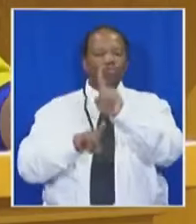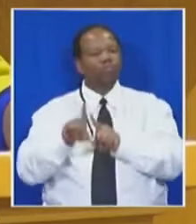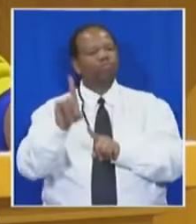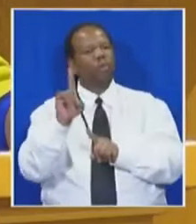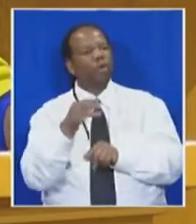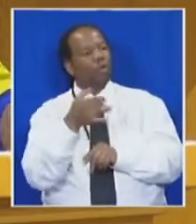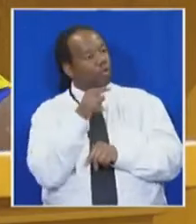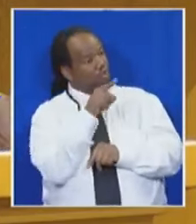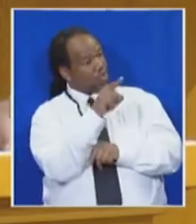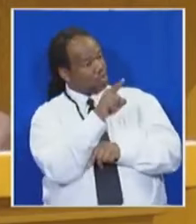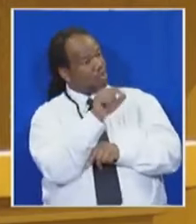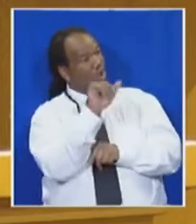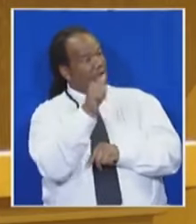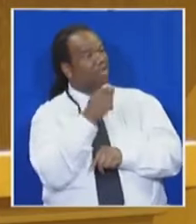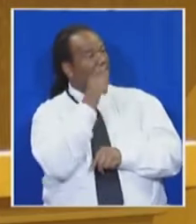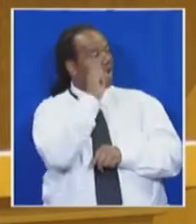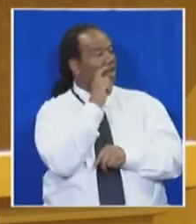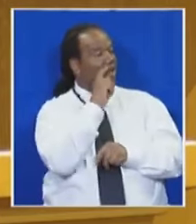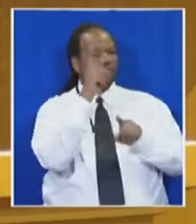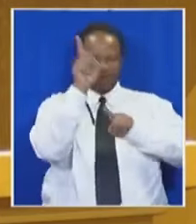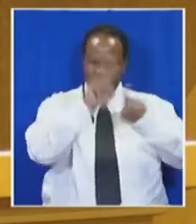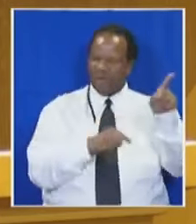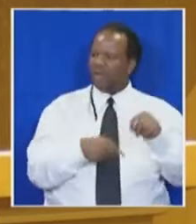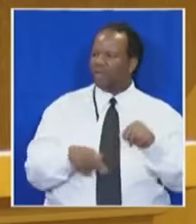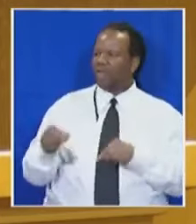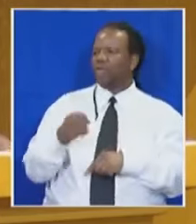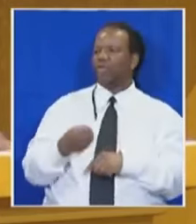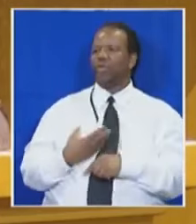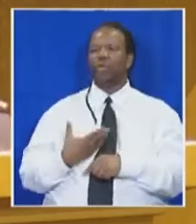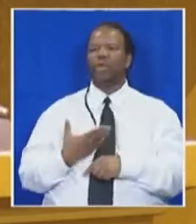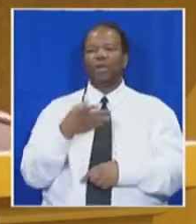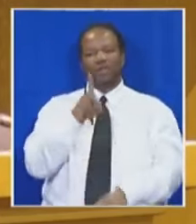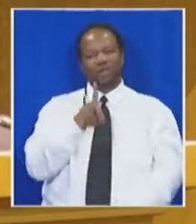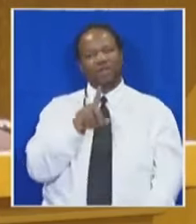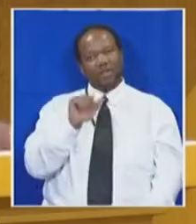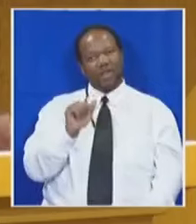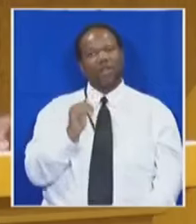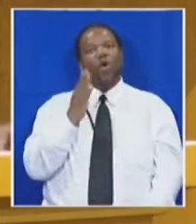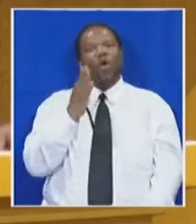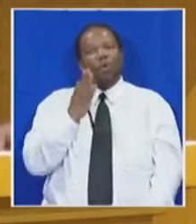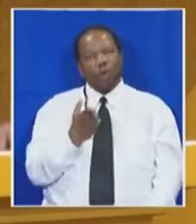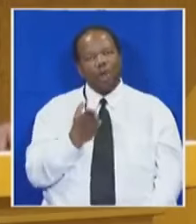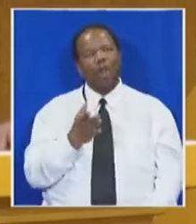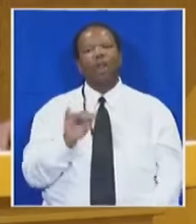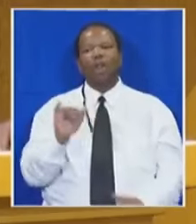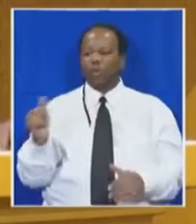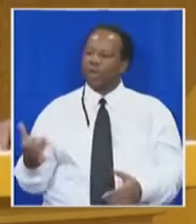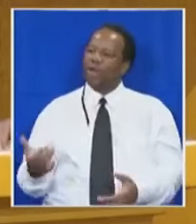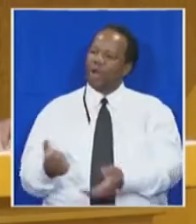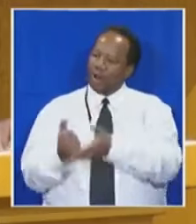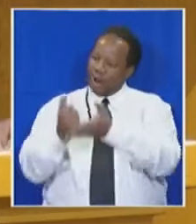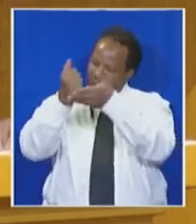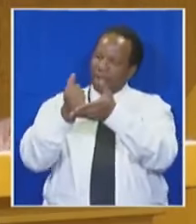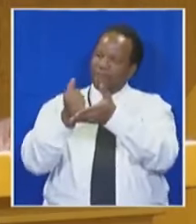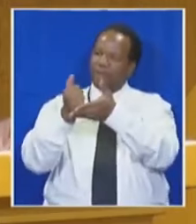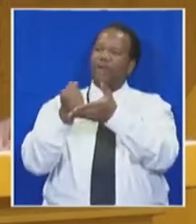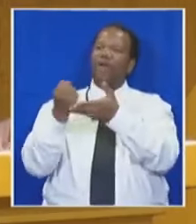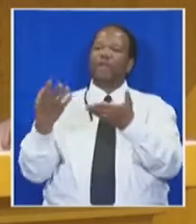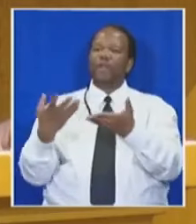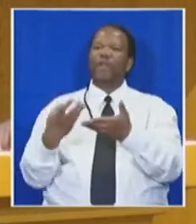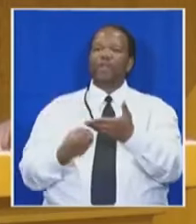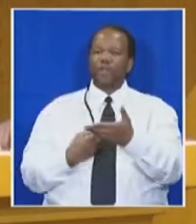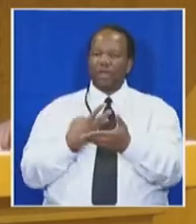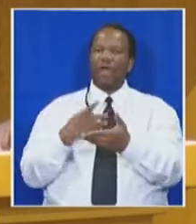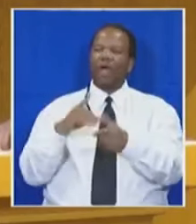as adults have failed to provide that for us. The Democratic Alliance will rescue this lost generation and ultimately rescue this